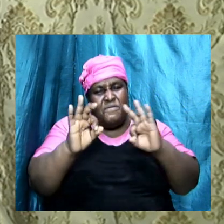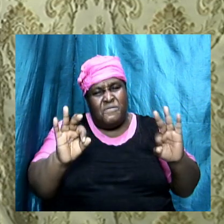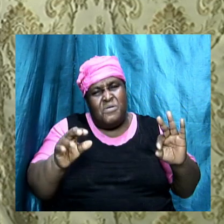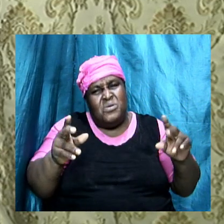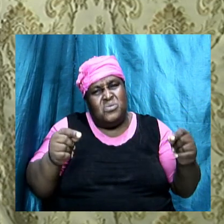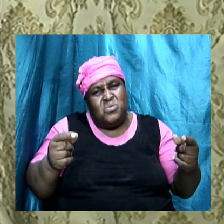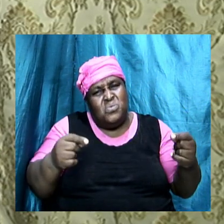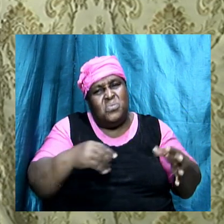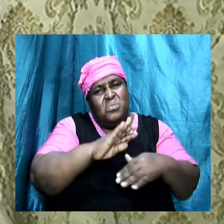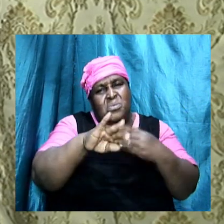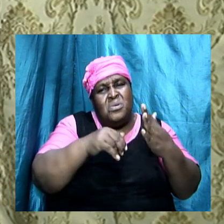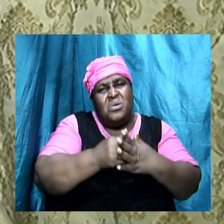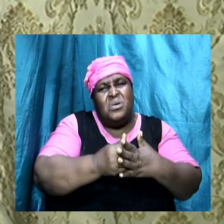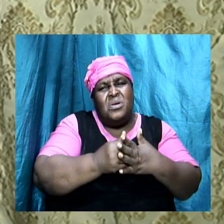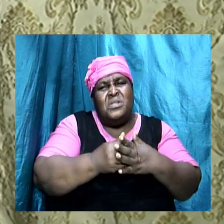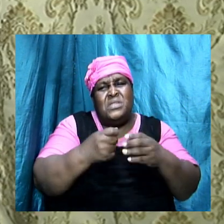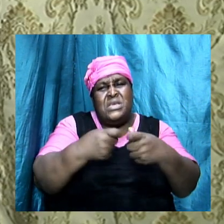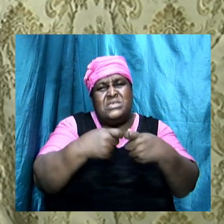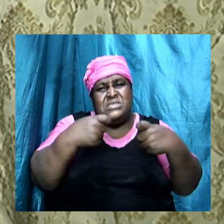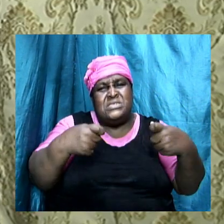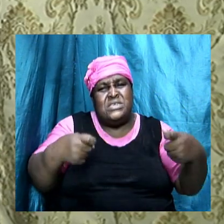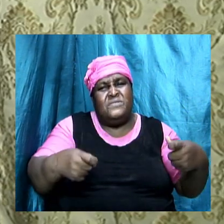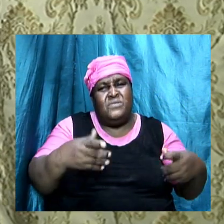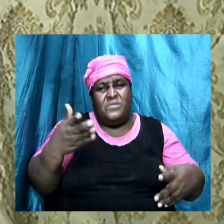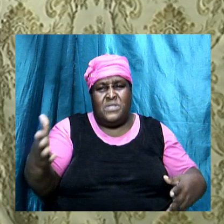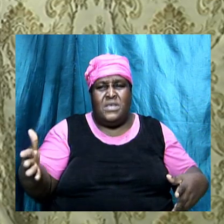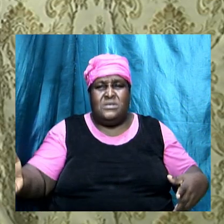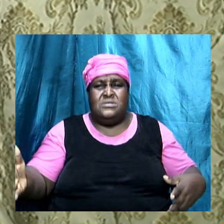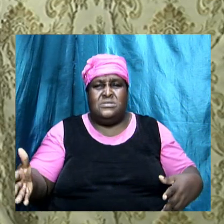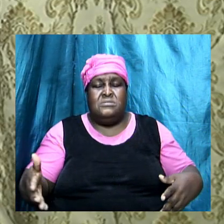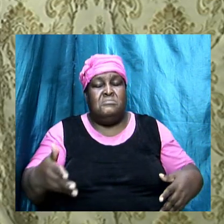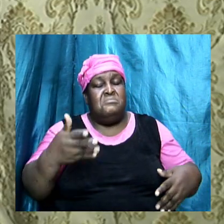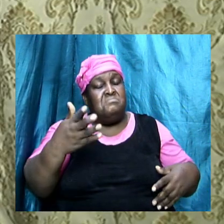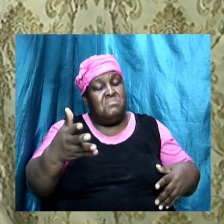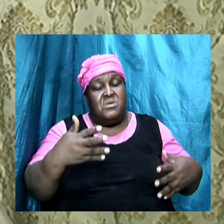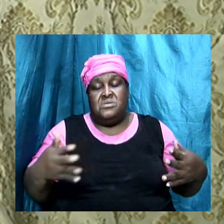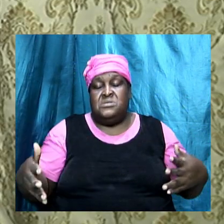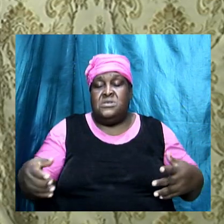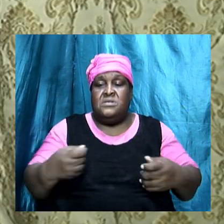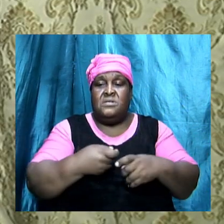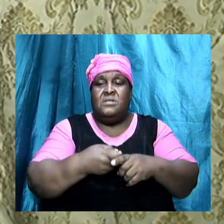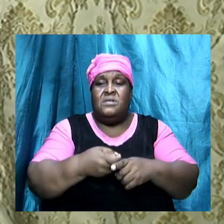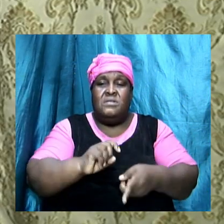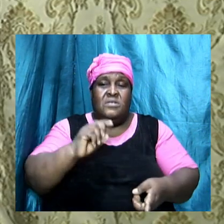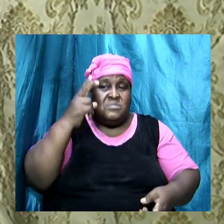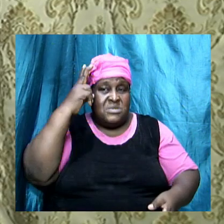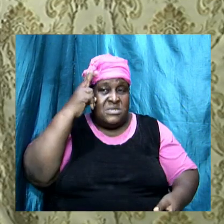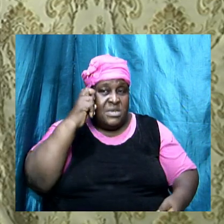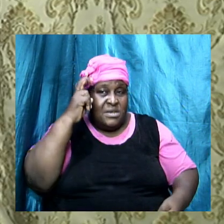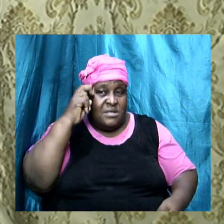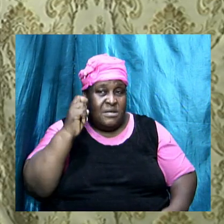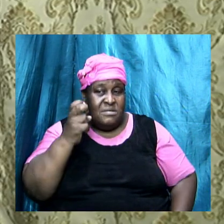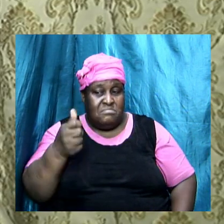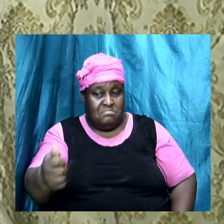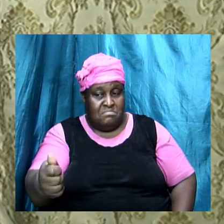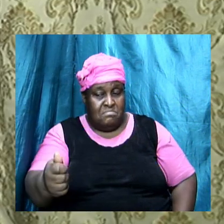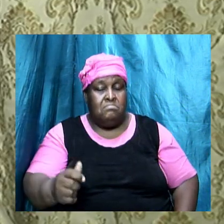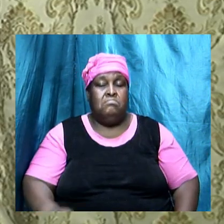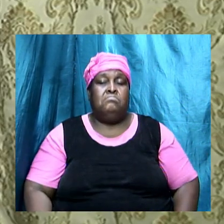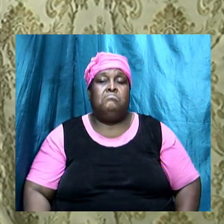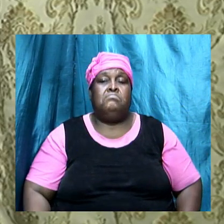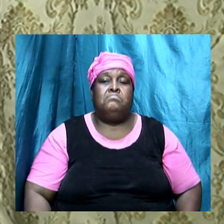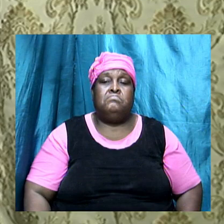am telling us that these things are from Satan himself. One of the things that we said about the doctrine